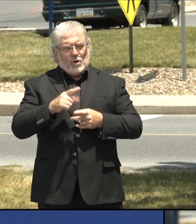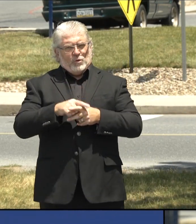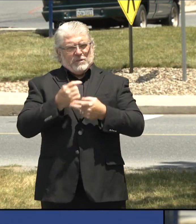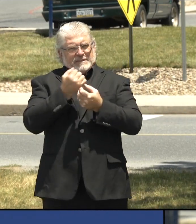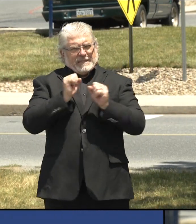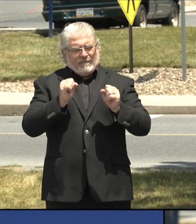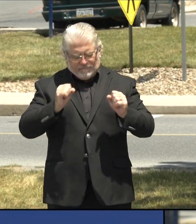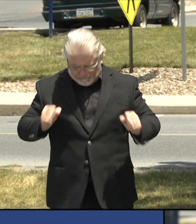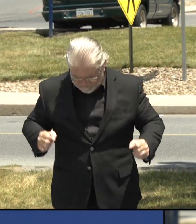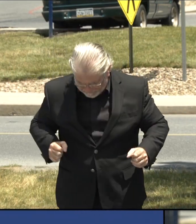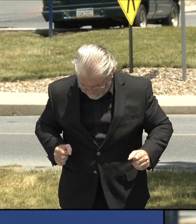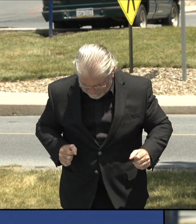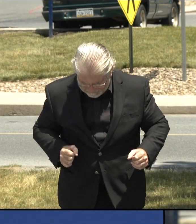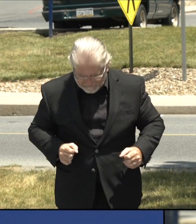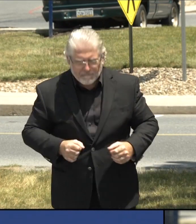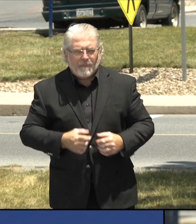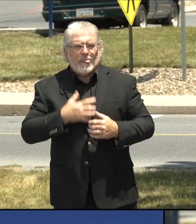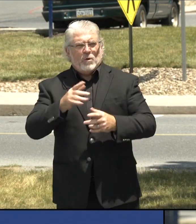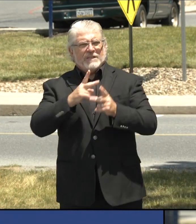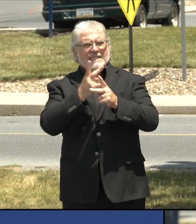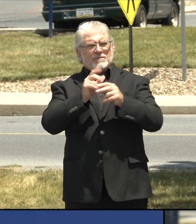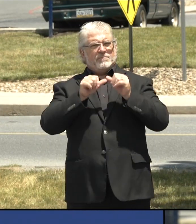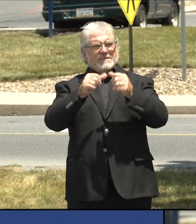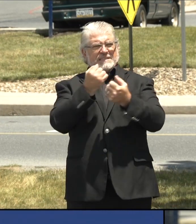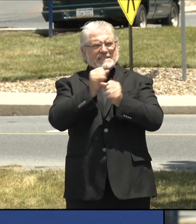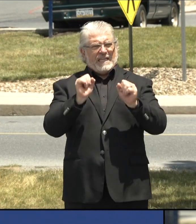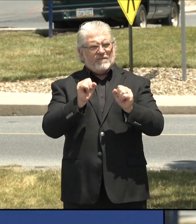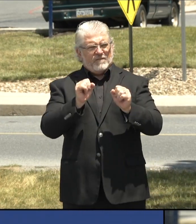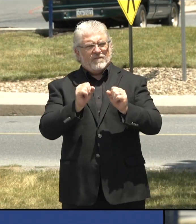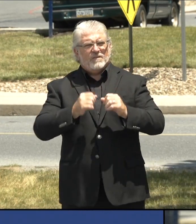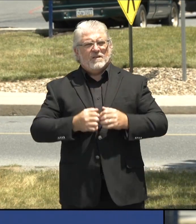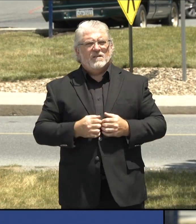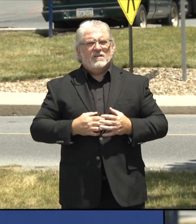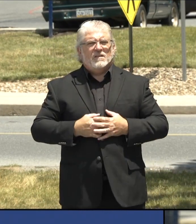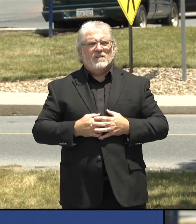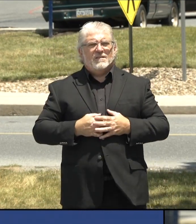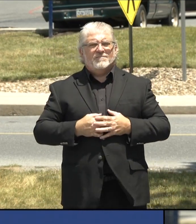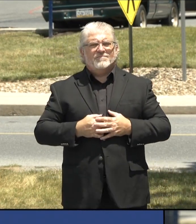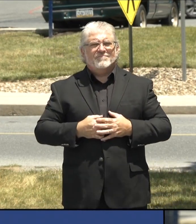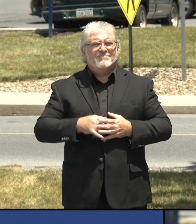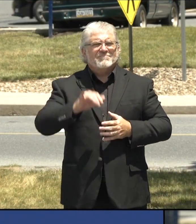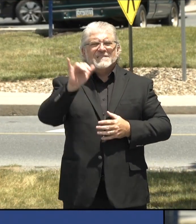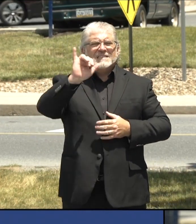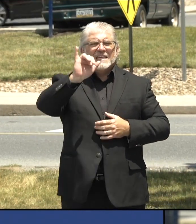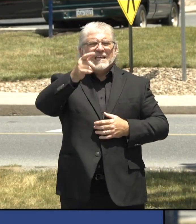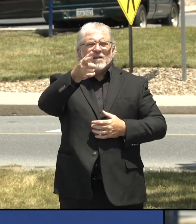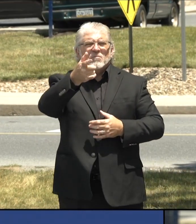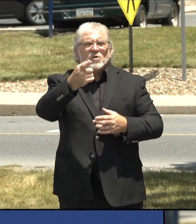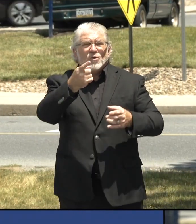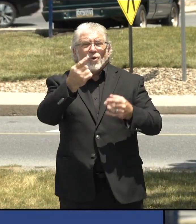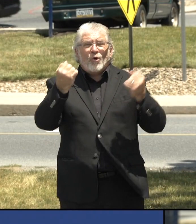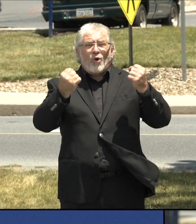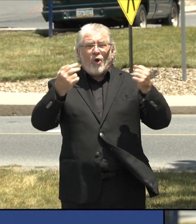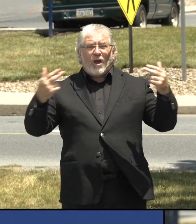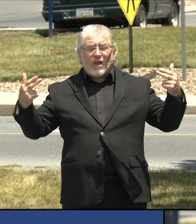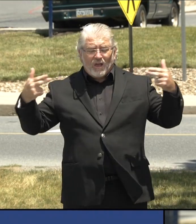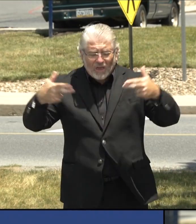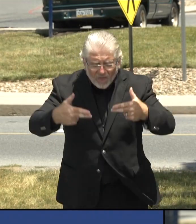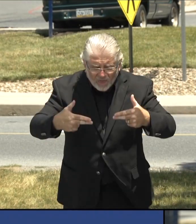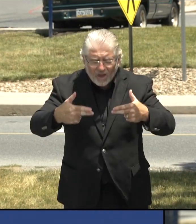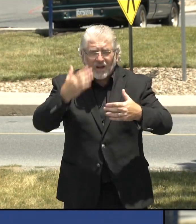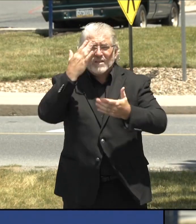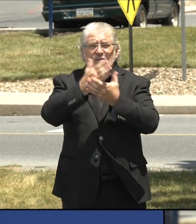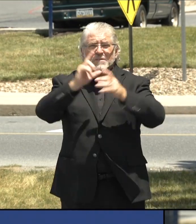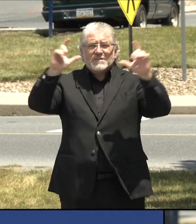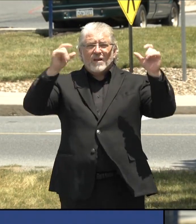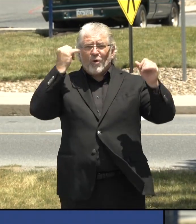intersection at the same time. It's not a matter of the enforcement. It's not a matter of what law you might be breaking or what fine. It's a matter of whether you want to do the right thing